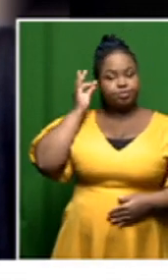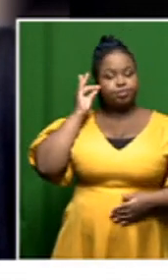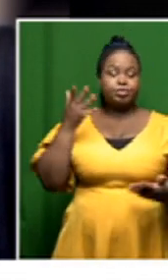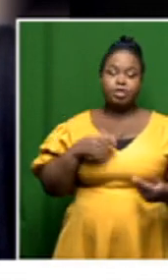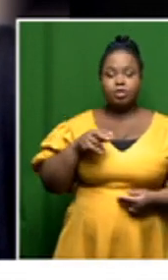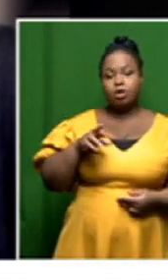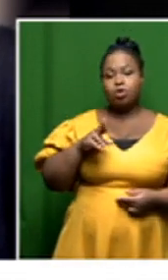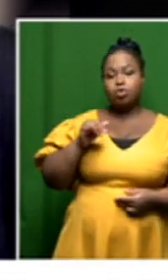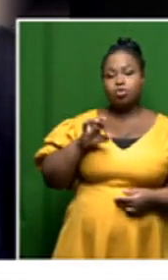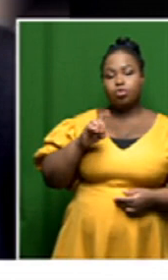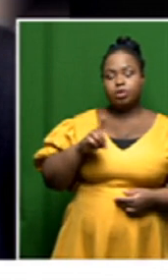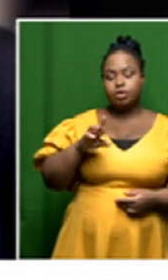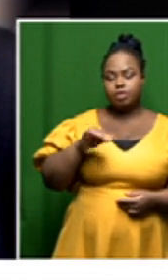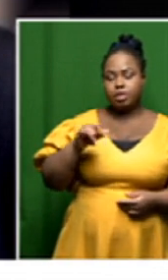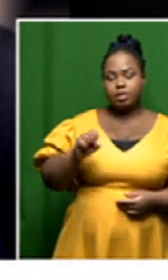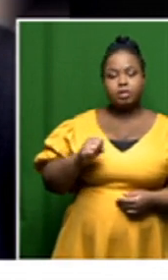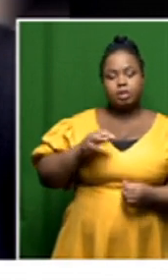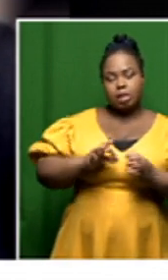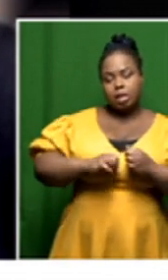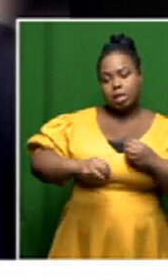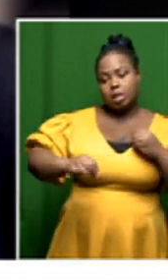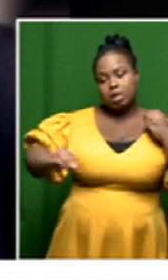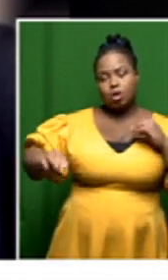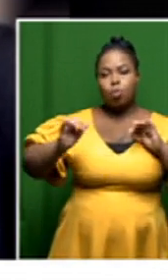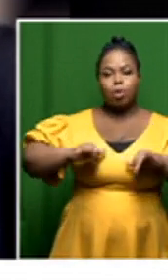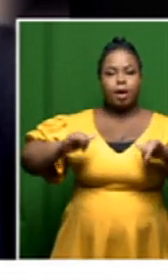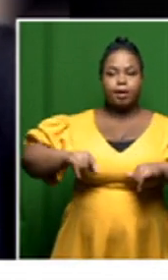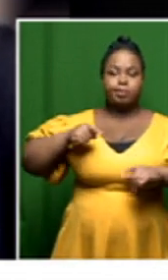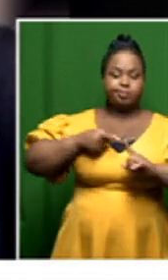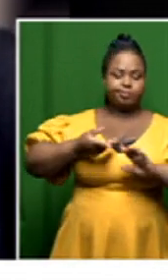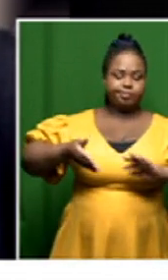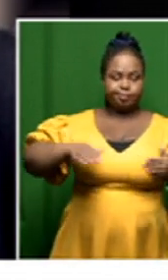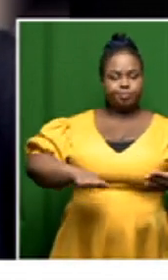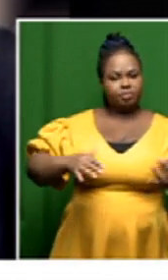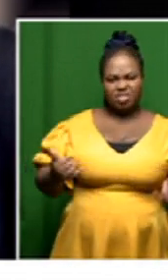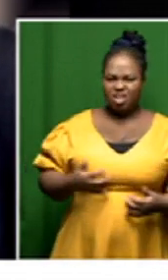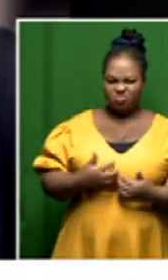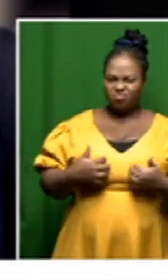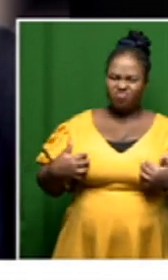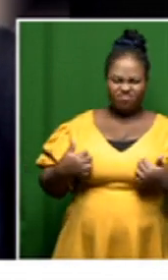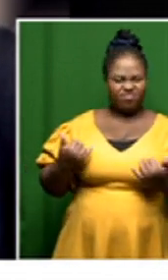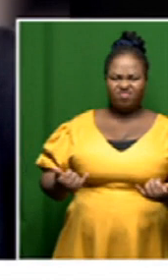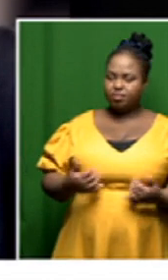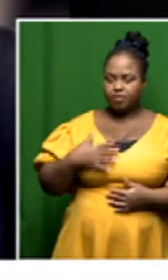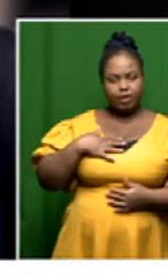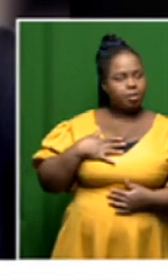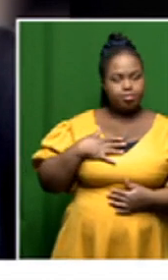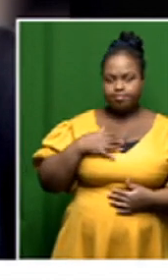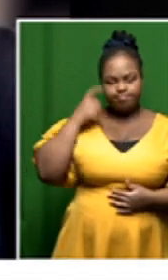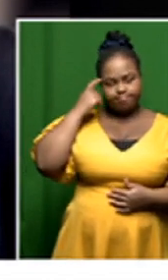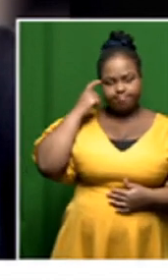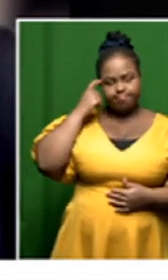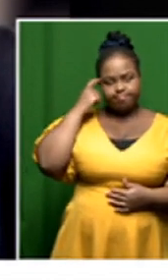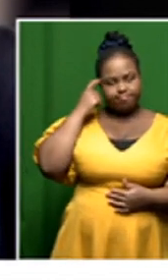rodriguez is now in hospital will extend extend and just wait for him to die and so this frustration uh makes one very suspicious